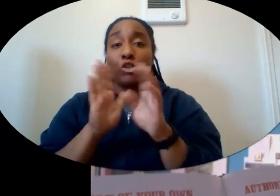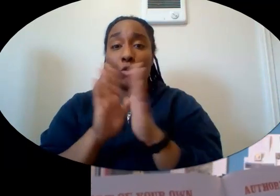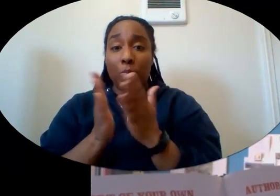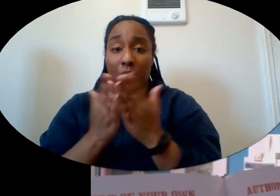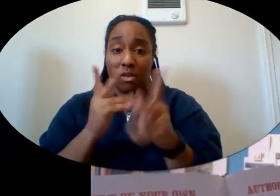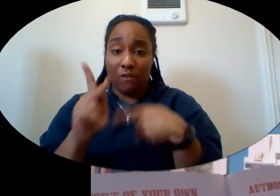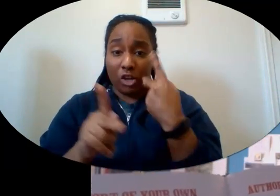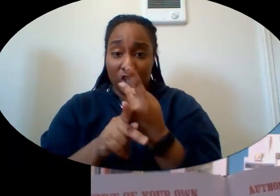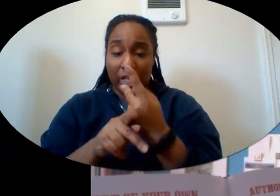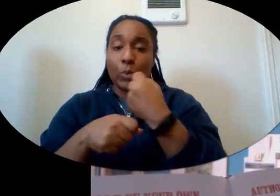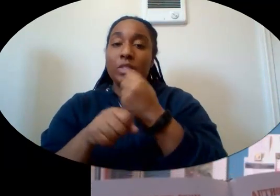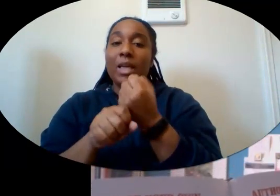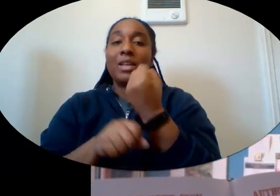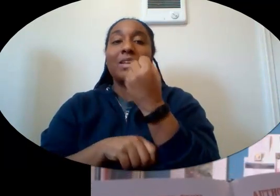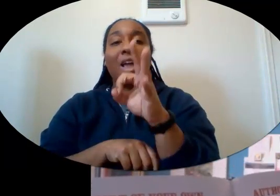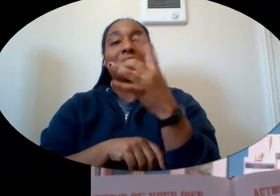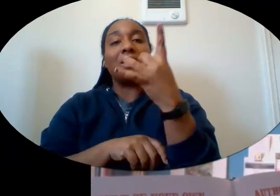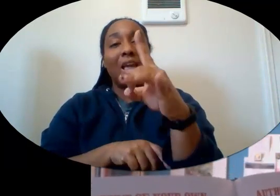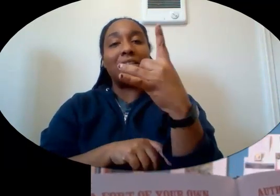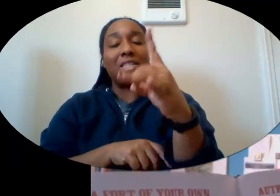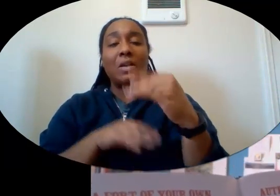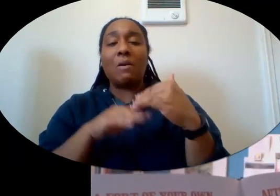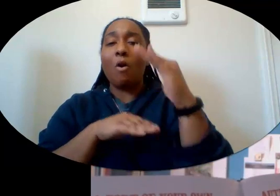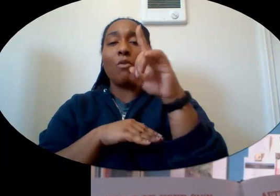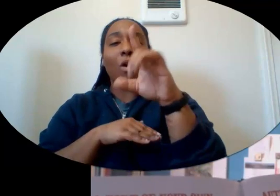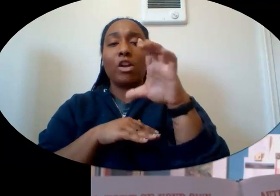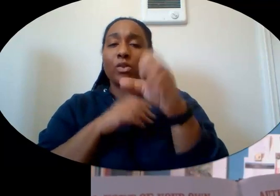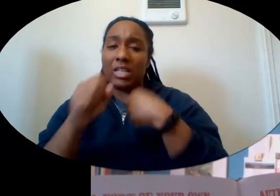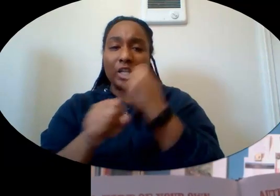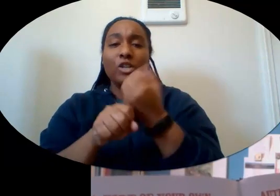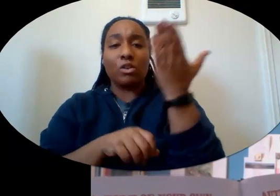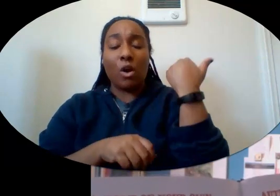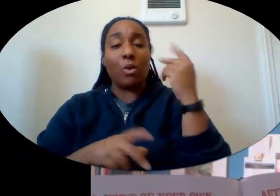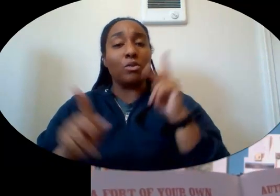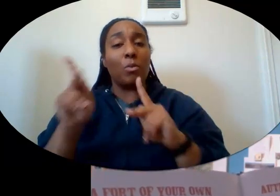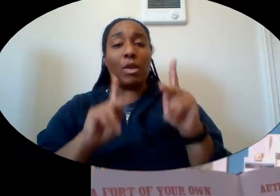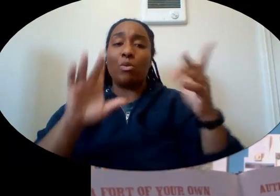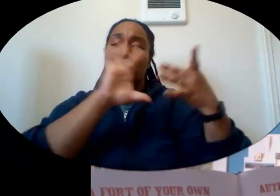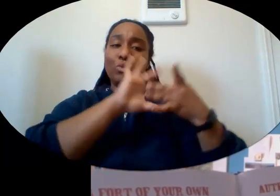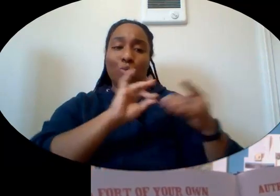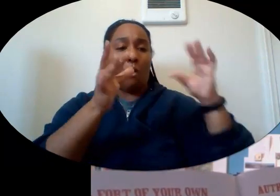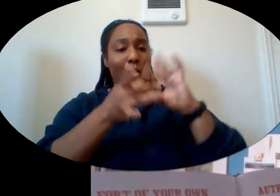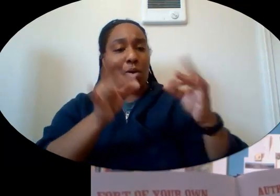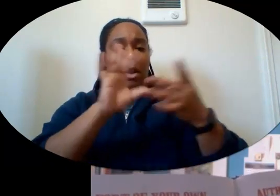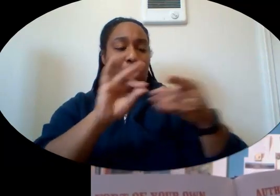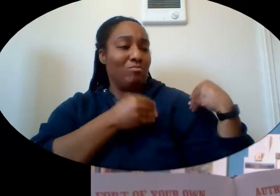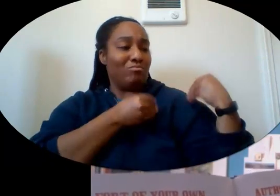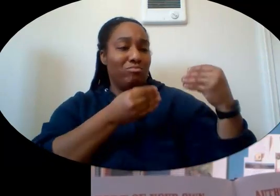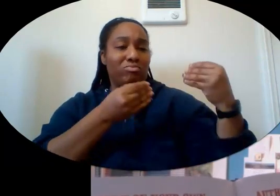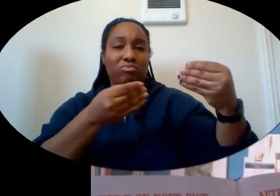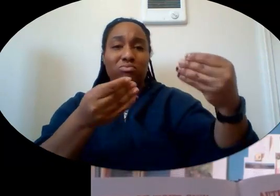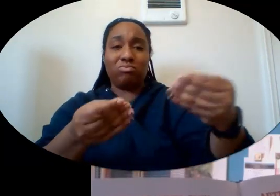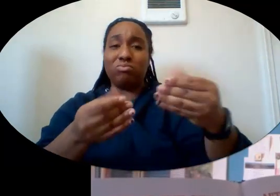made in 1918, over a hundred years ago. So people have been telling this story and versions of it